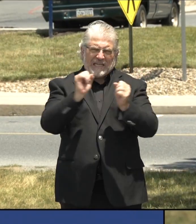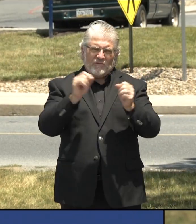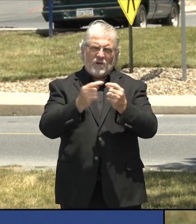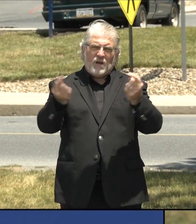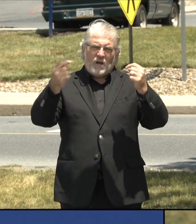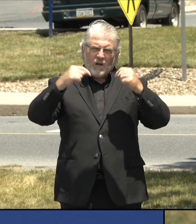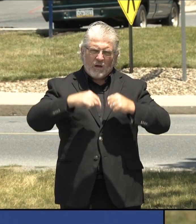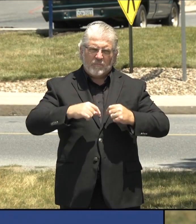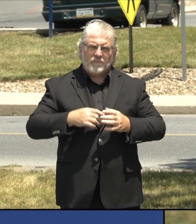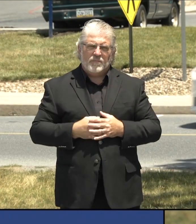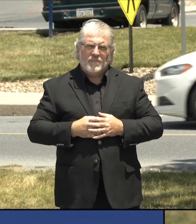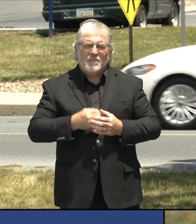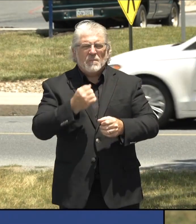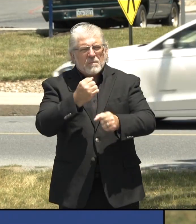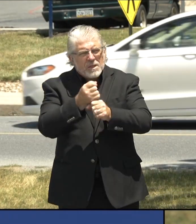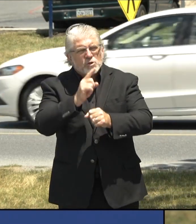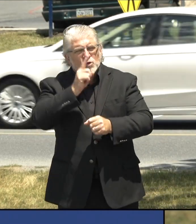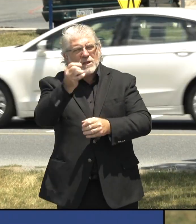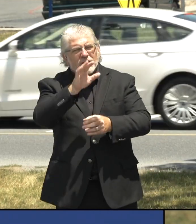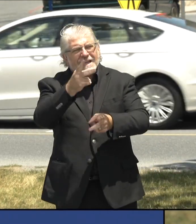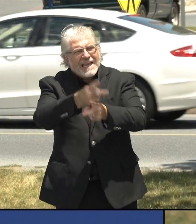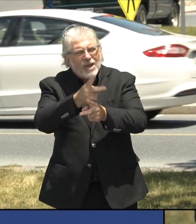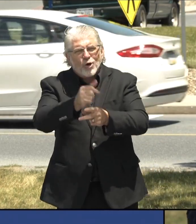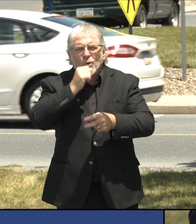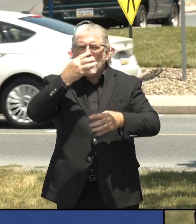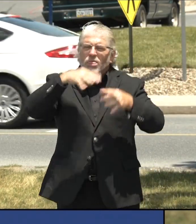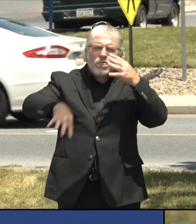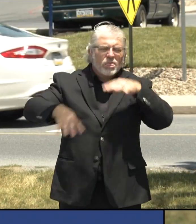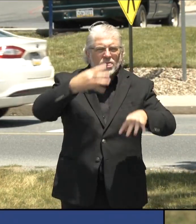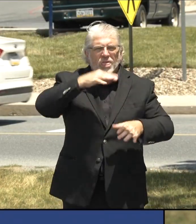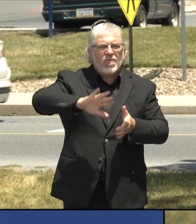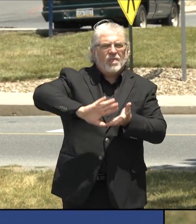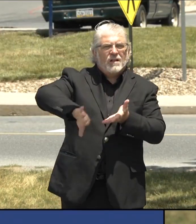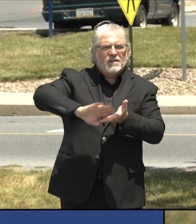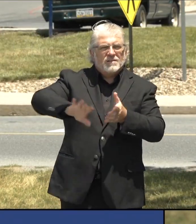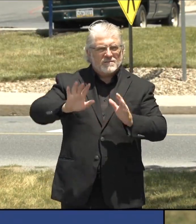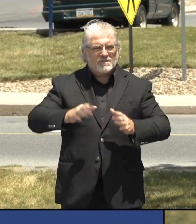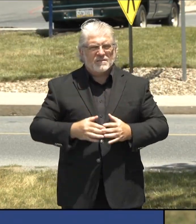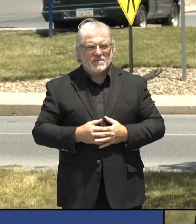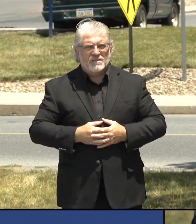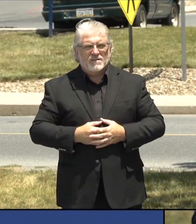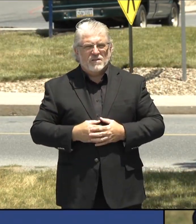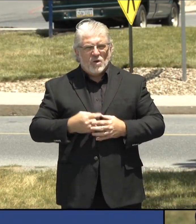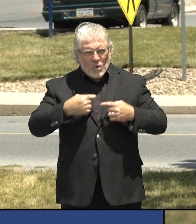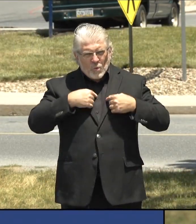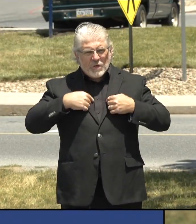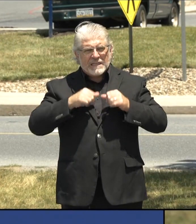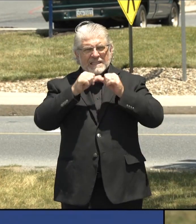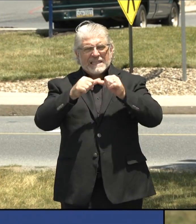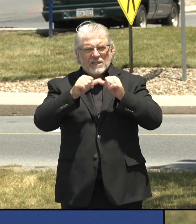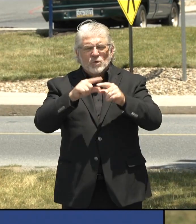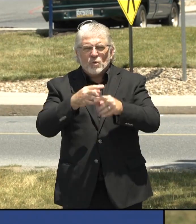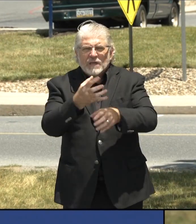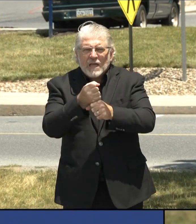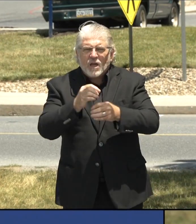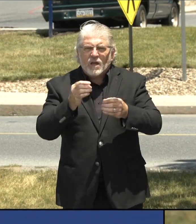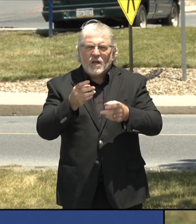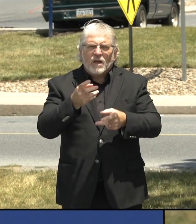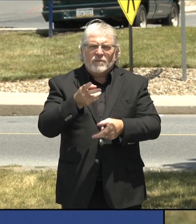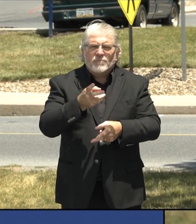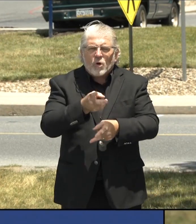the care that you need. In addition, we continue to expand other care services. I know Dr. Saleem is here. We're providing